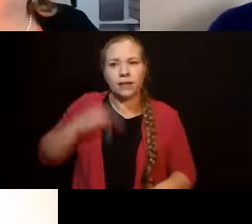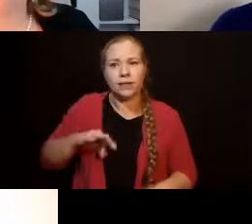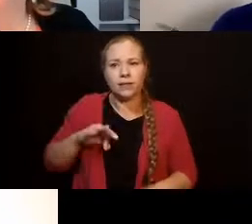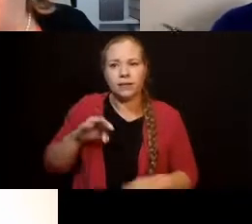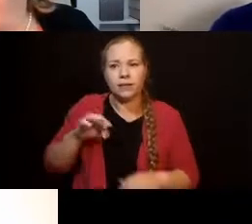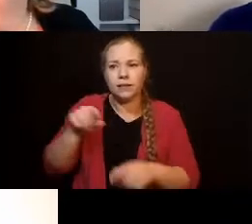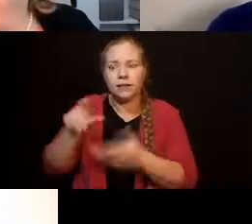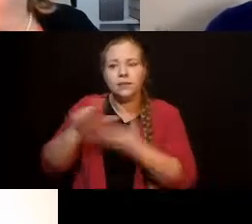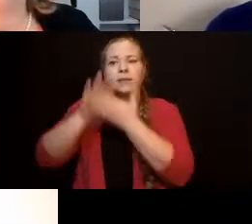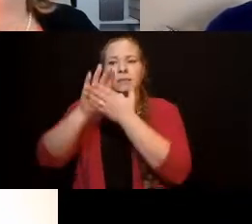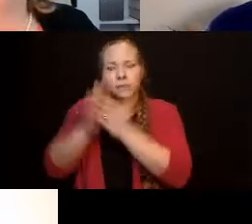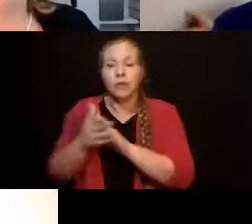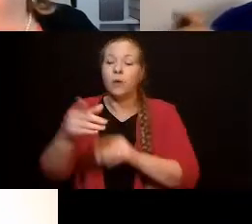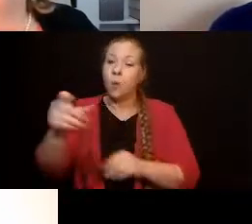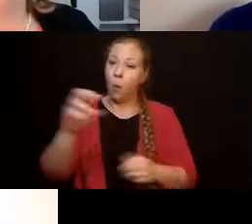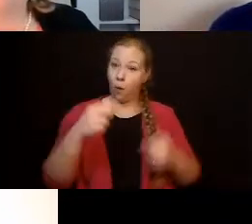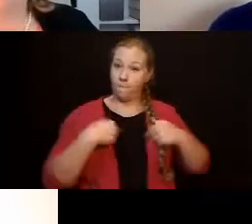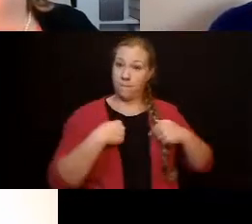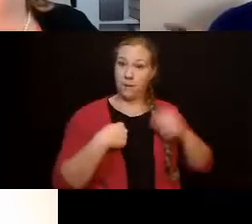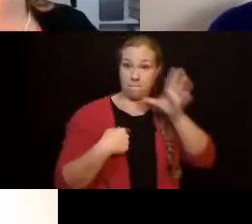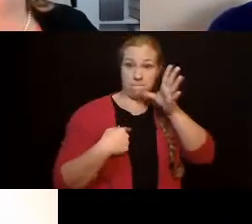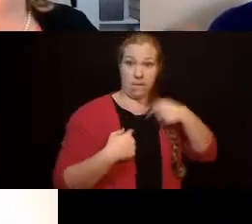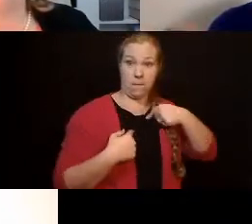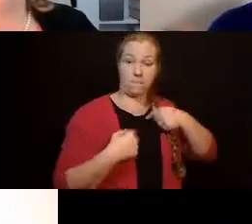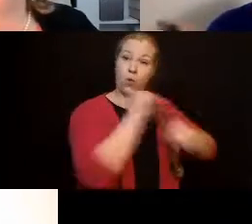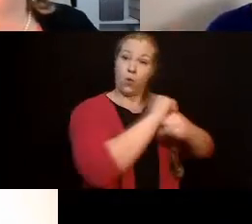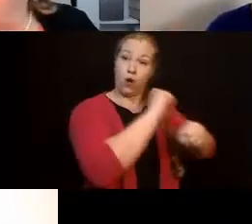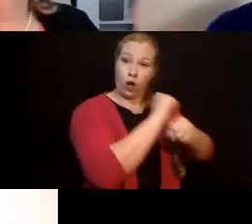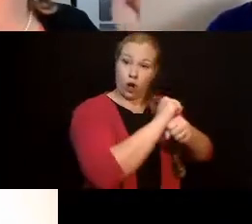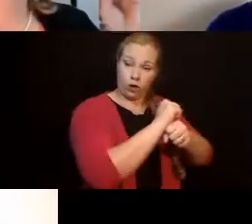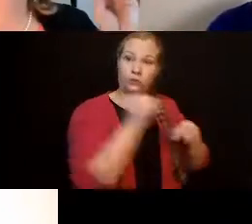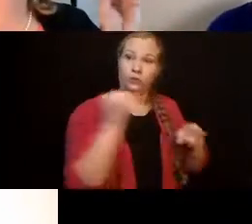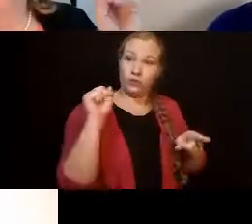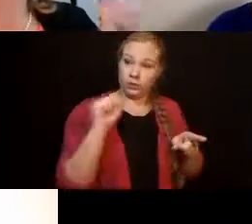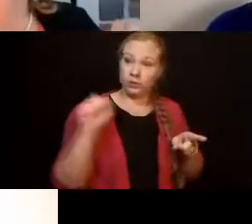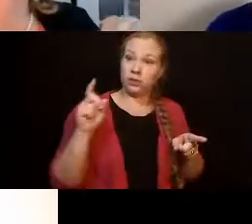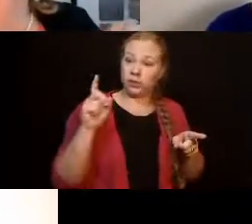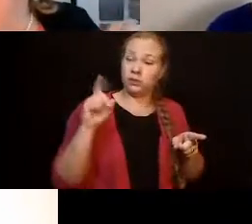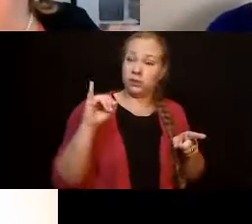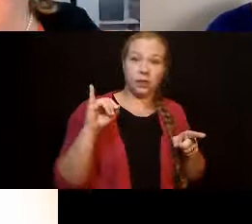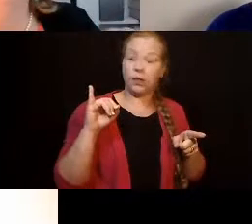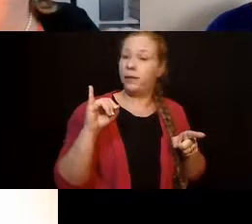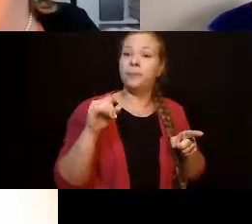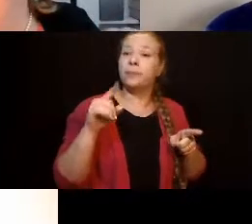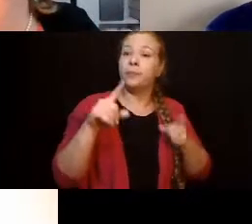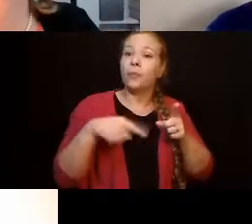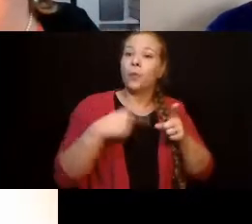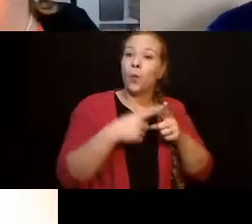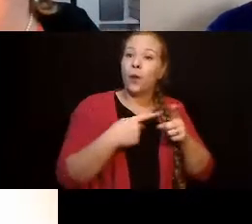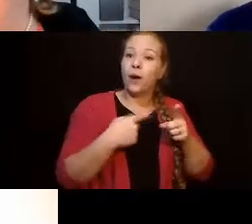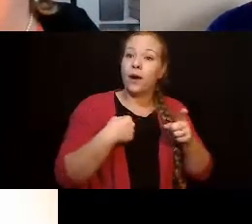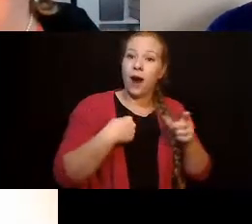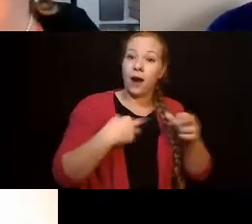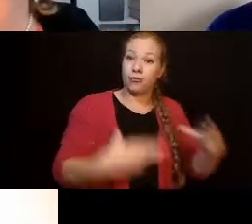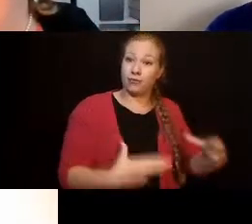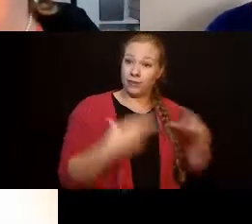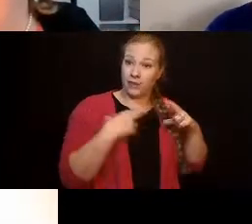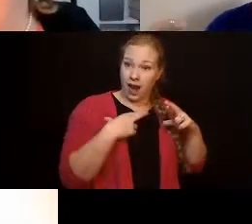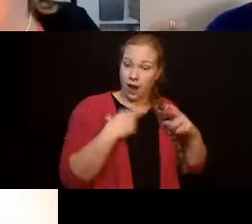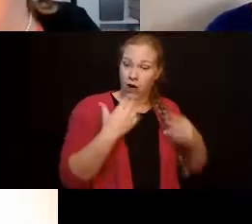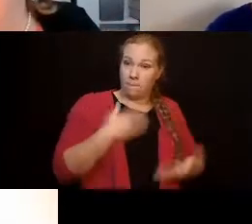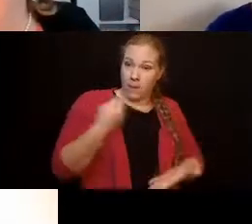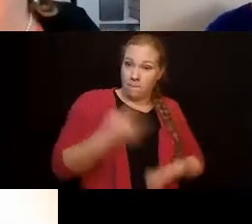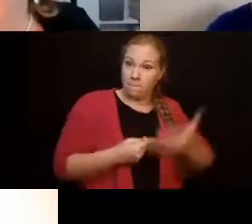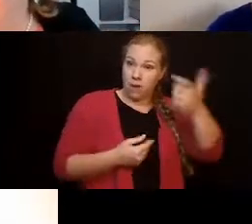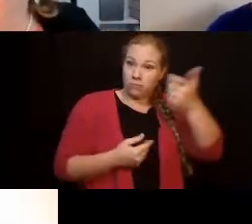Child, the money I as a parent would pay into the system. With those Social Security programs